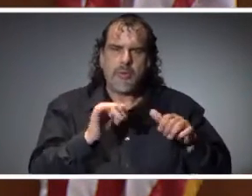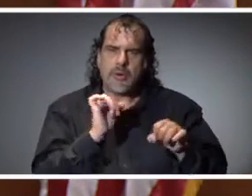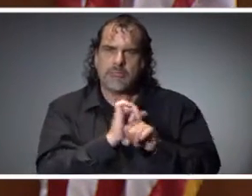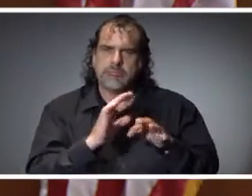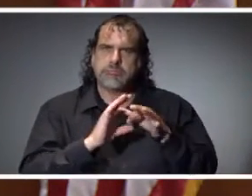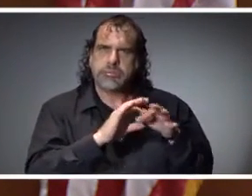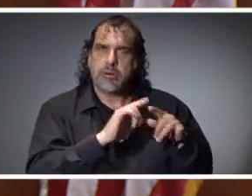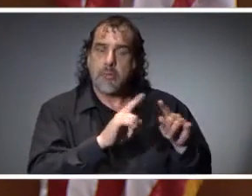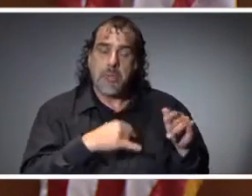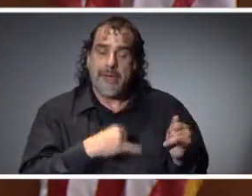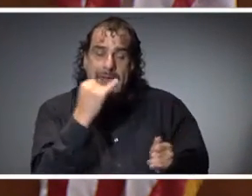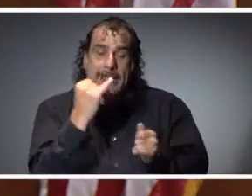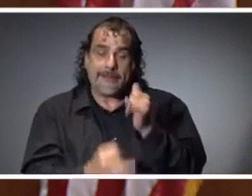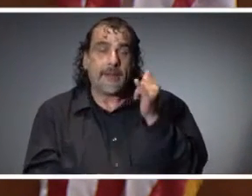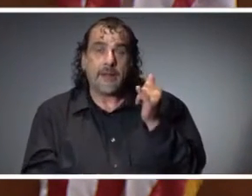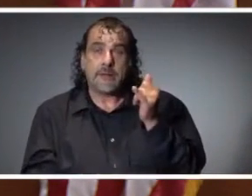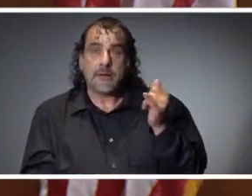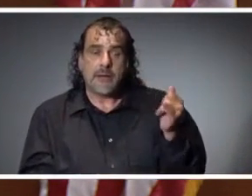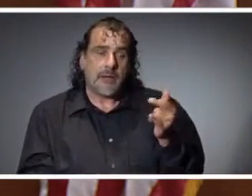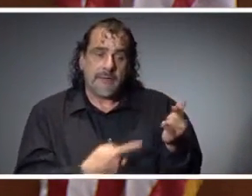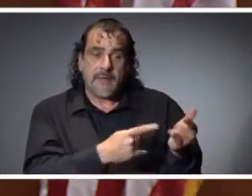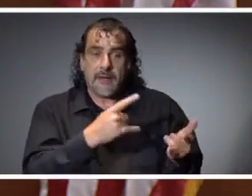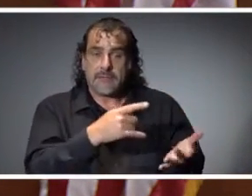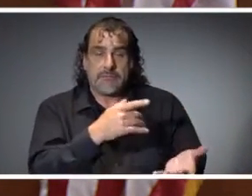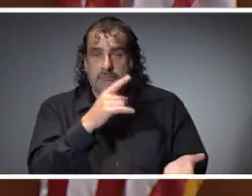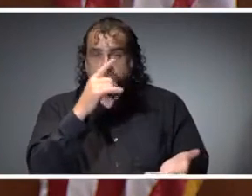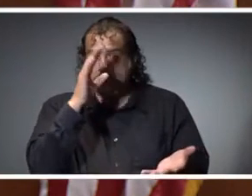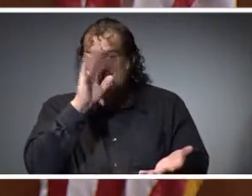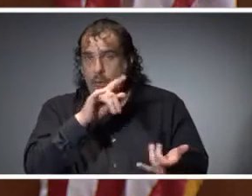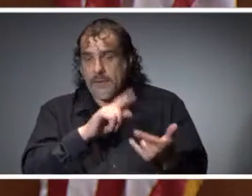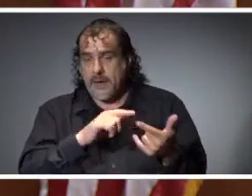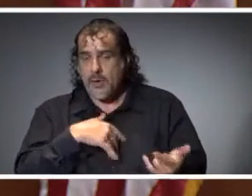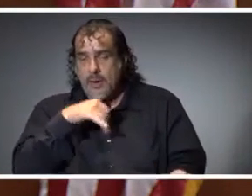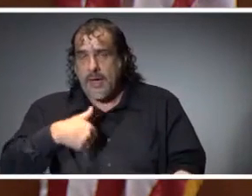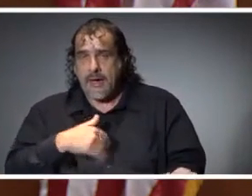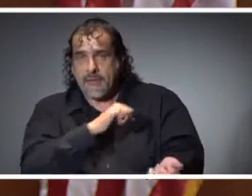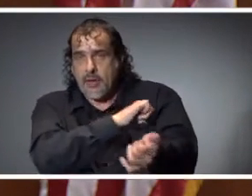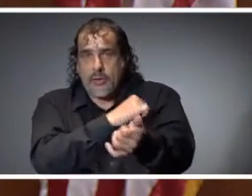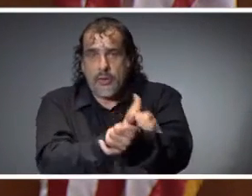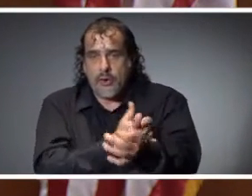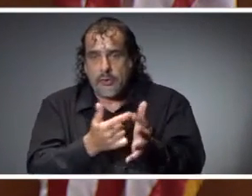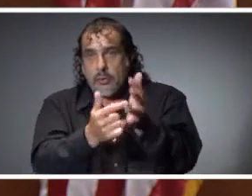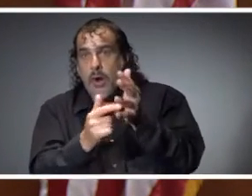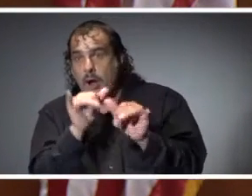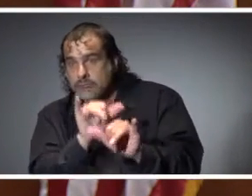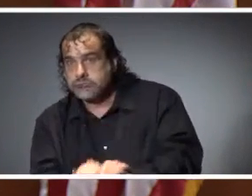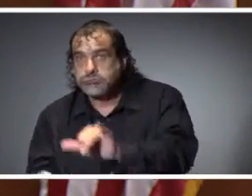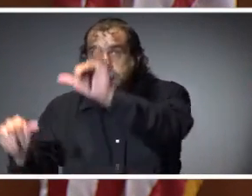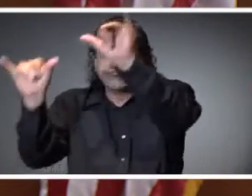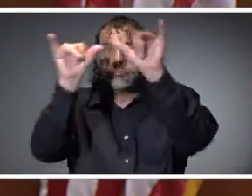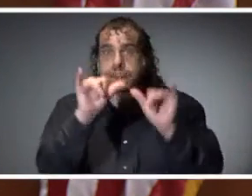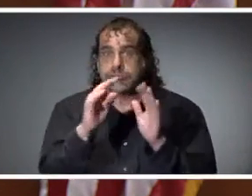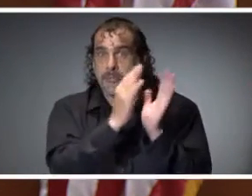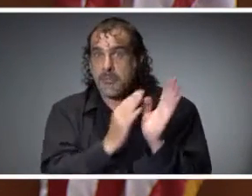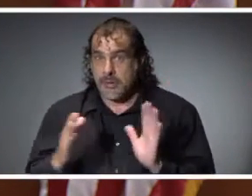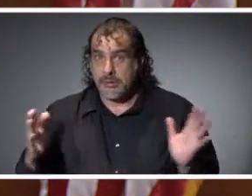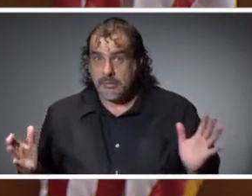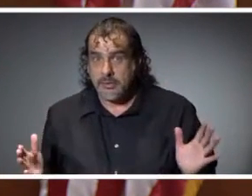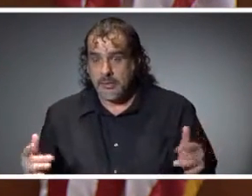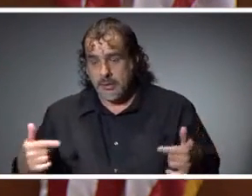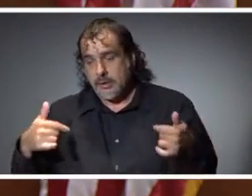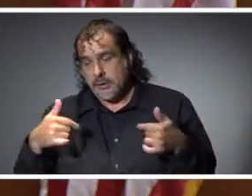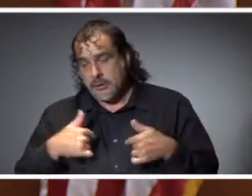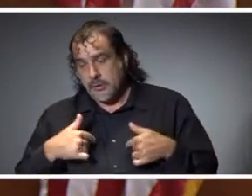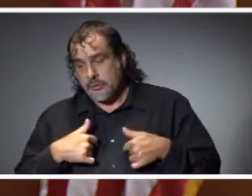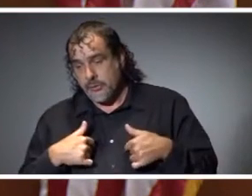they probably believe that they don't have the authority to mandate a statewide plan and we're probably